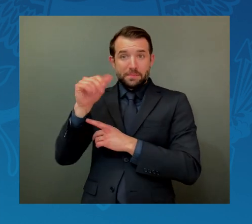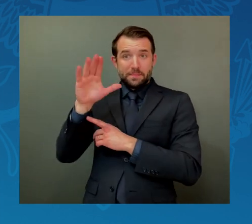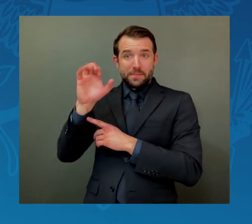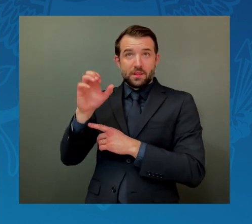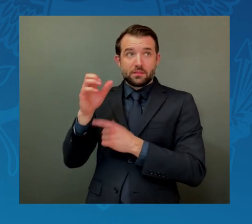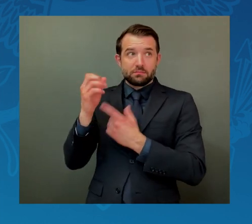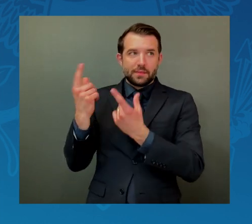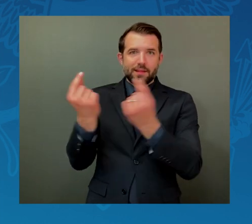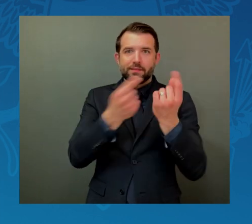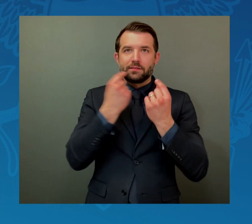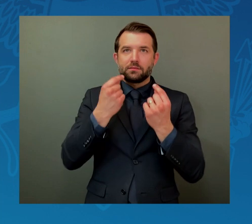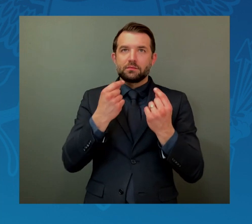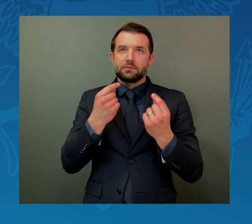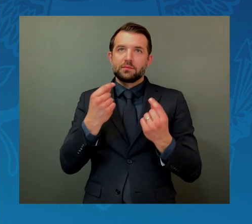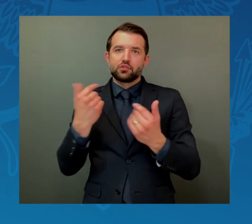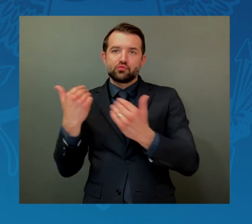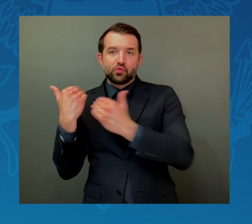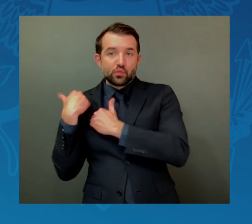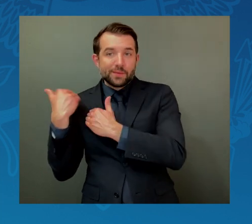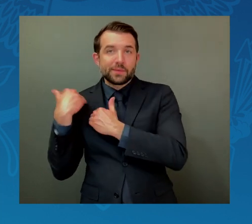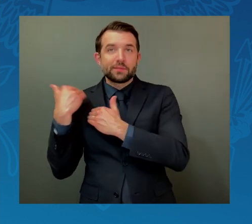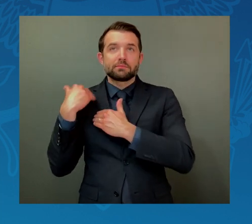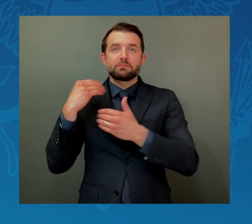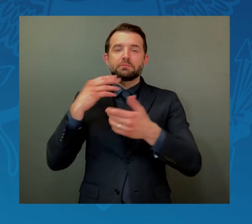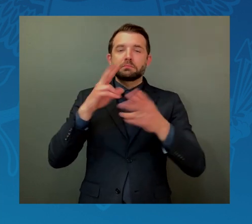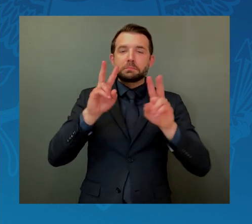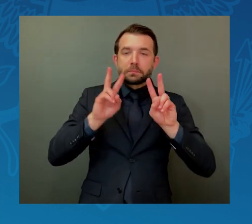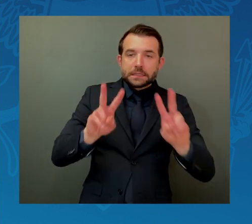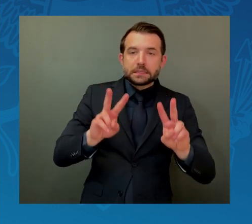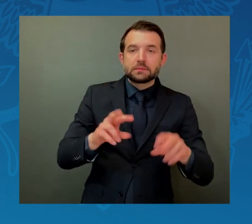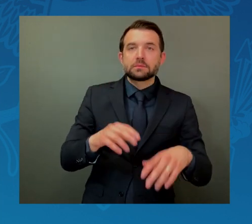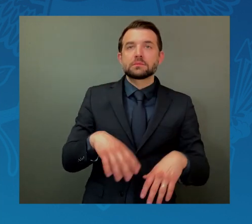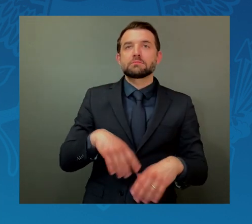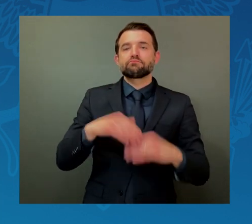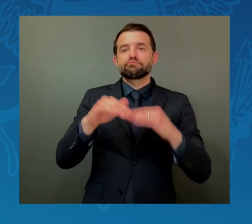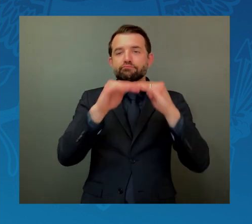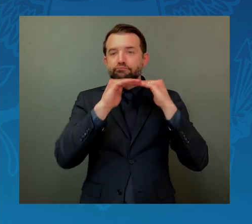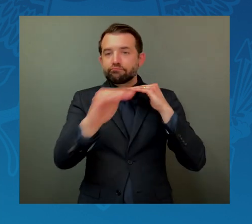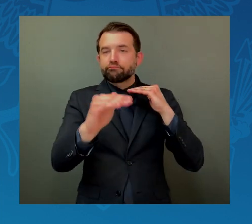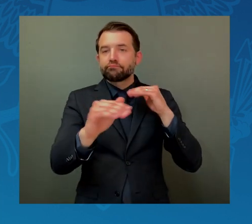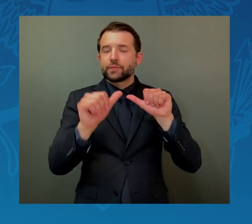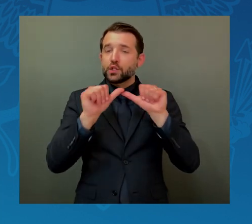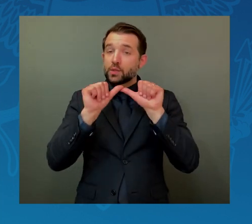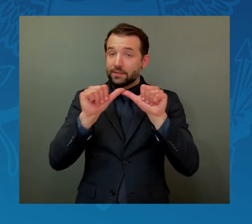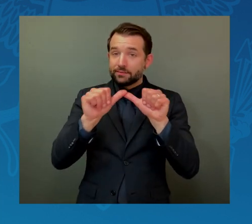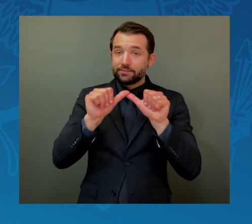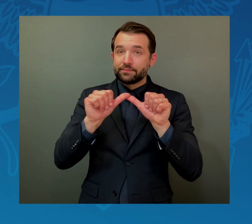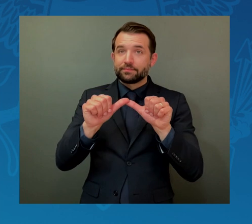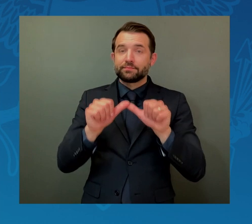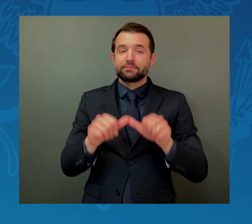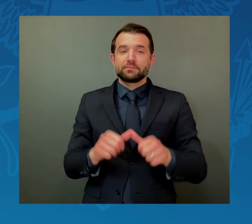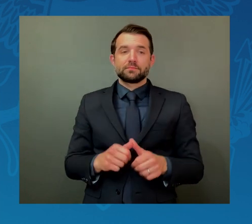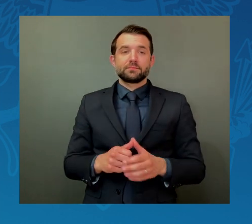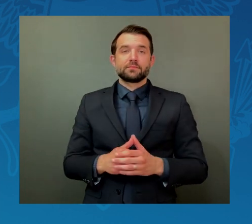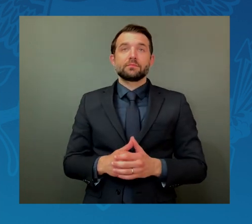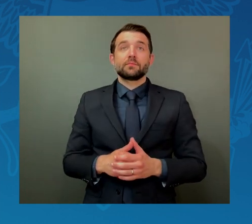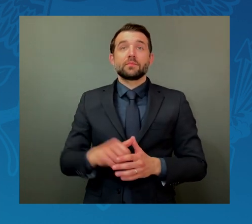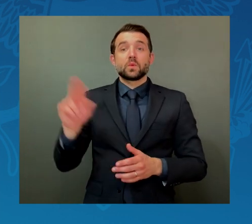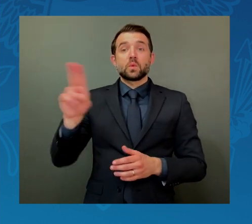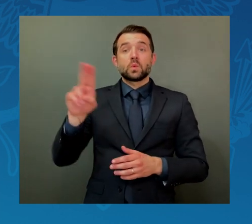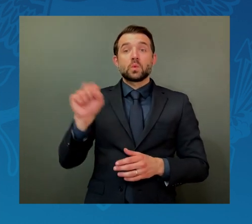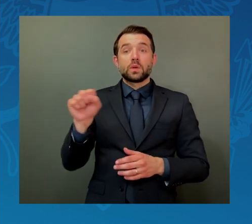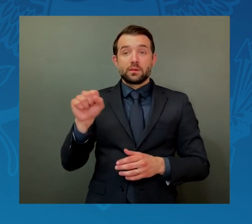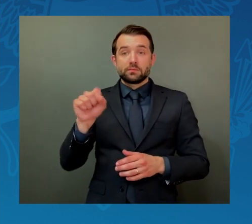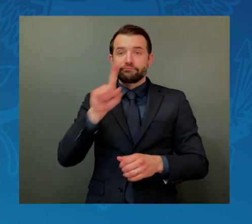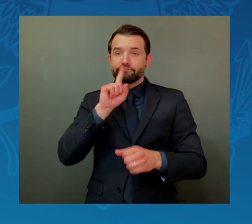peaceful, and sustainable manner. The United States is committed to lead